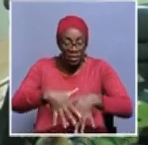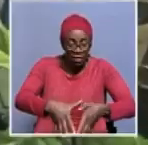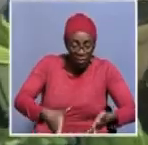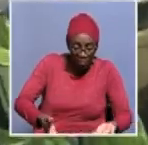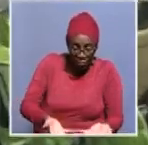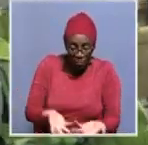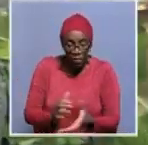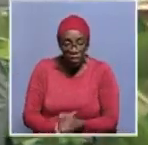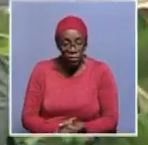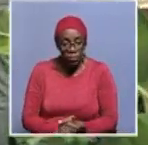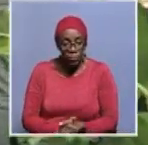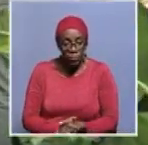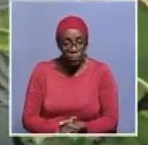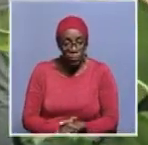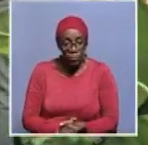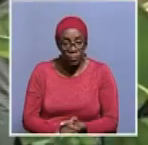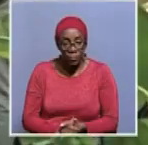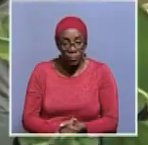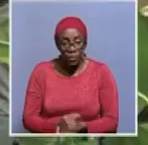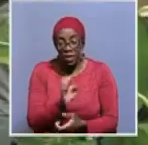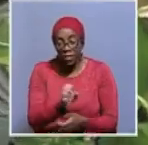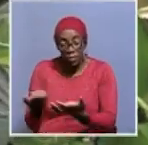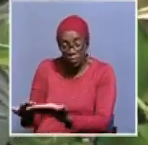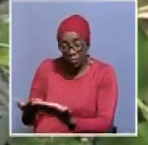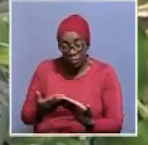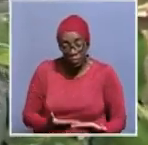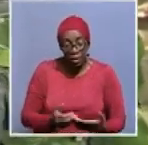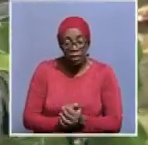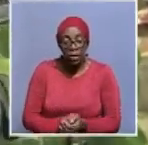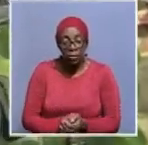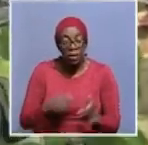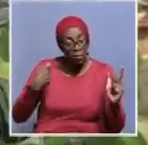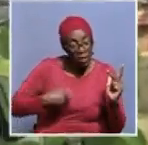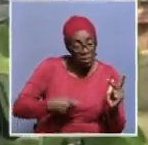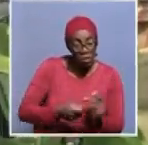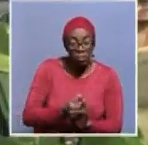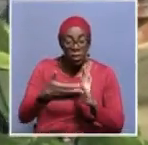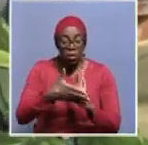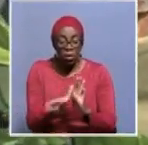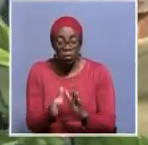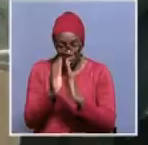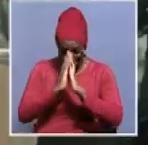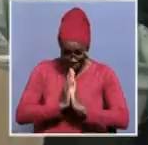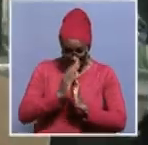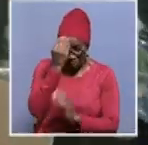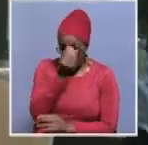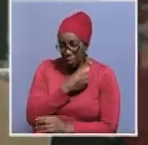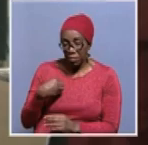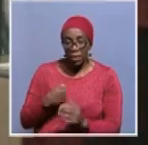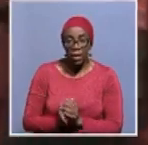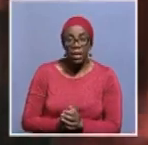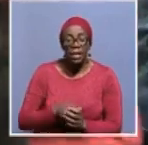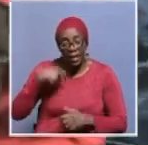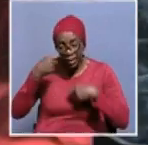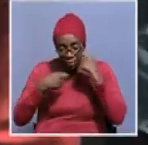i'll be welcome in the match for the master of ceremony open there opening reading of the biography of